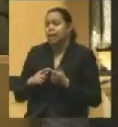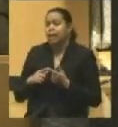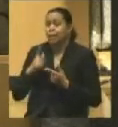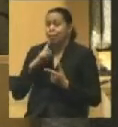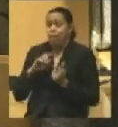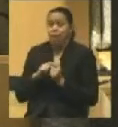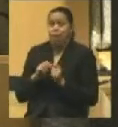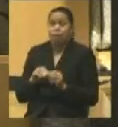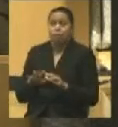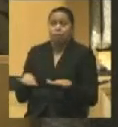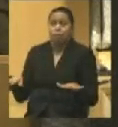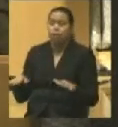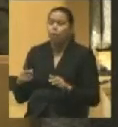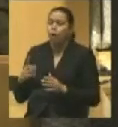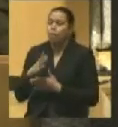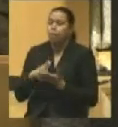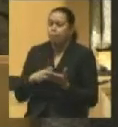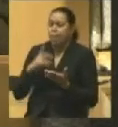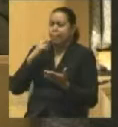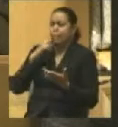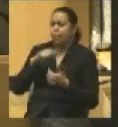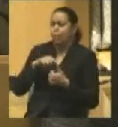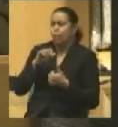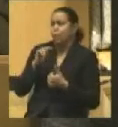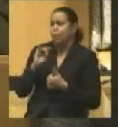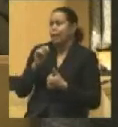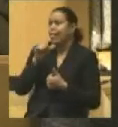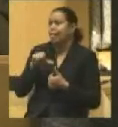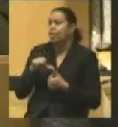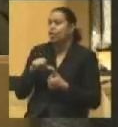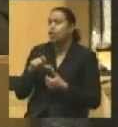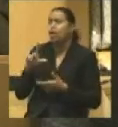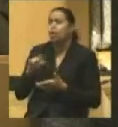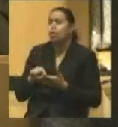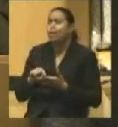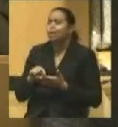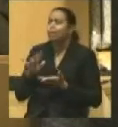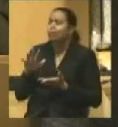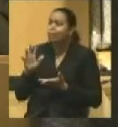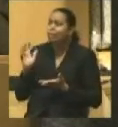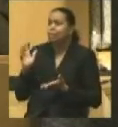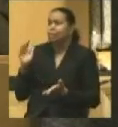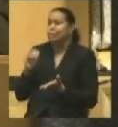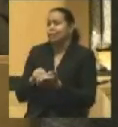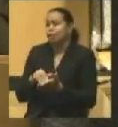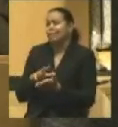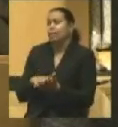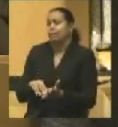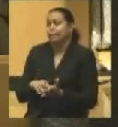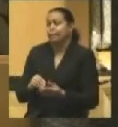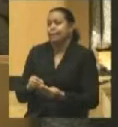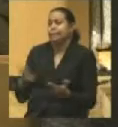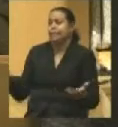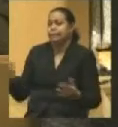well, one of the estimates of the distribution of the Corning Letter is that it was printed in half a million copies. Now, that's